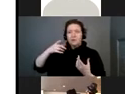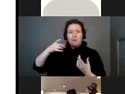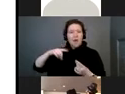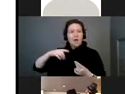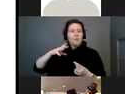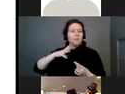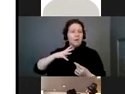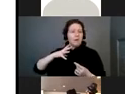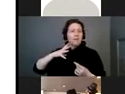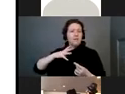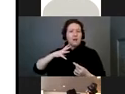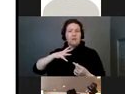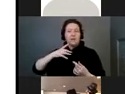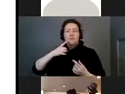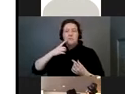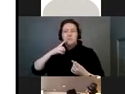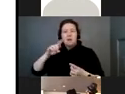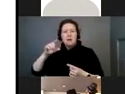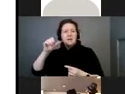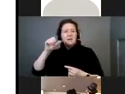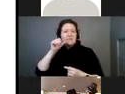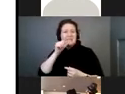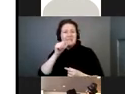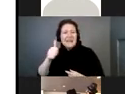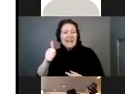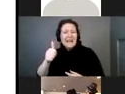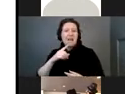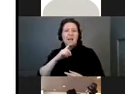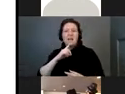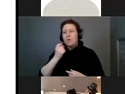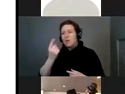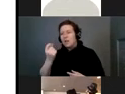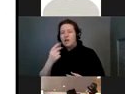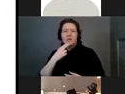of age or older when they first lost hearing because of CMV.